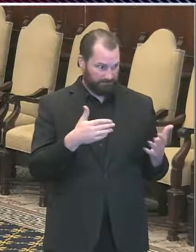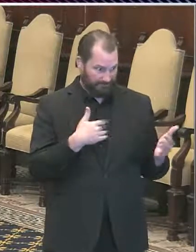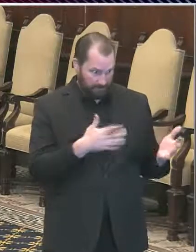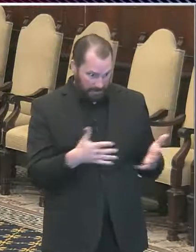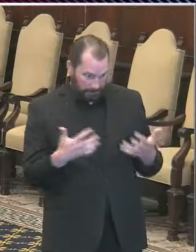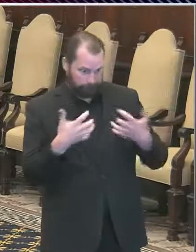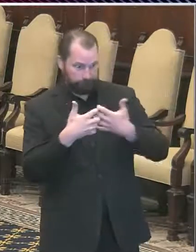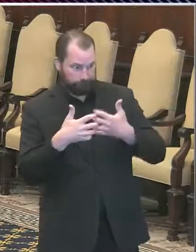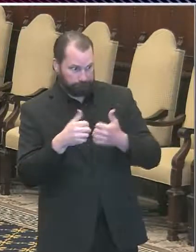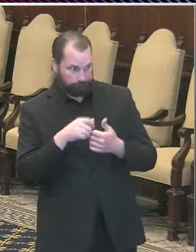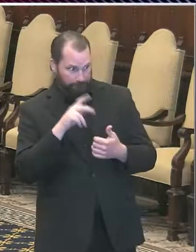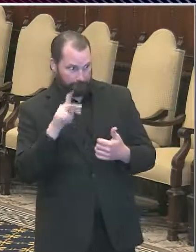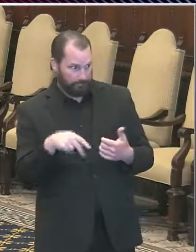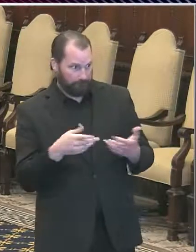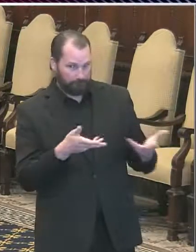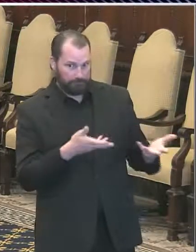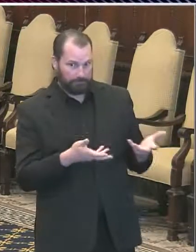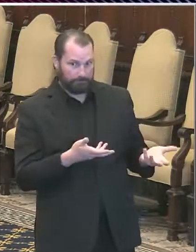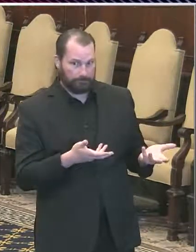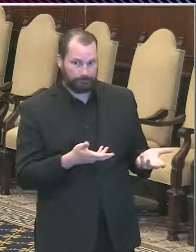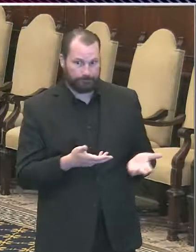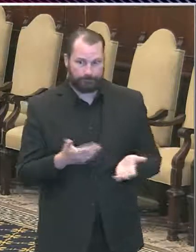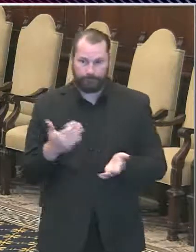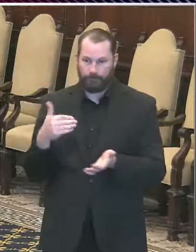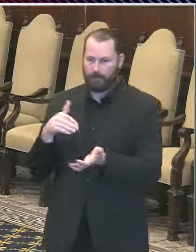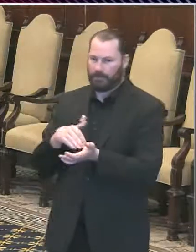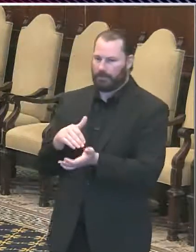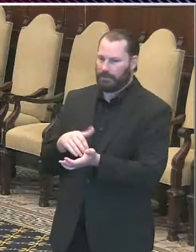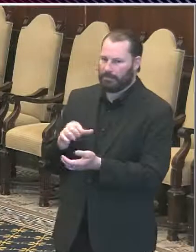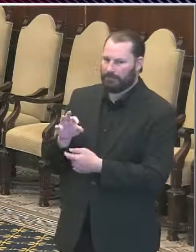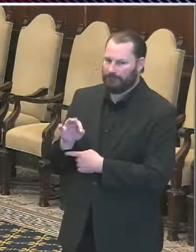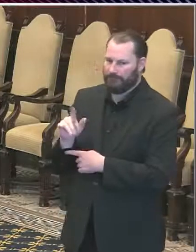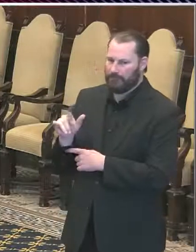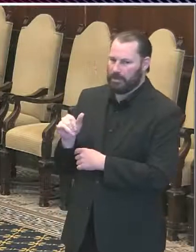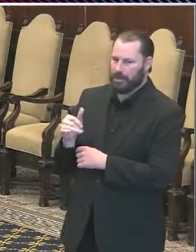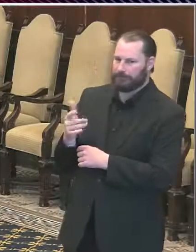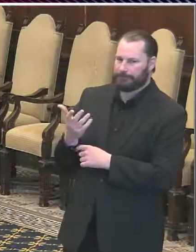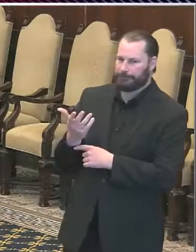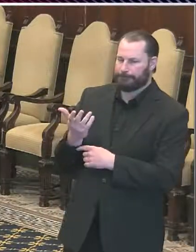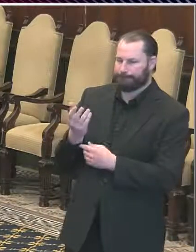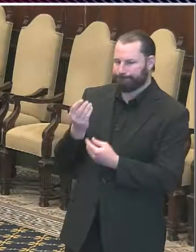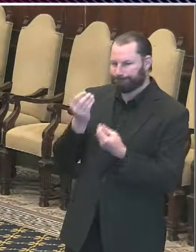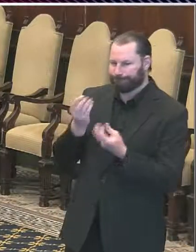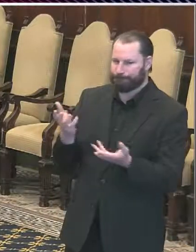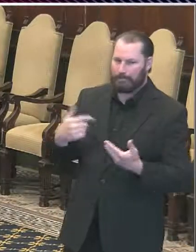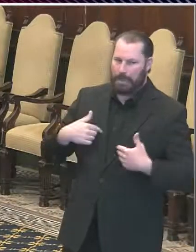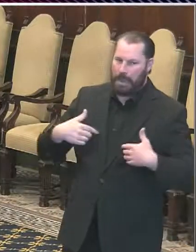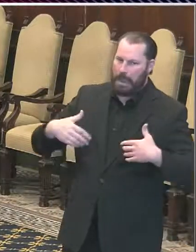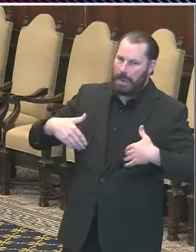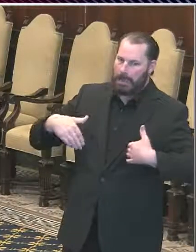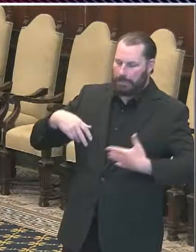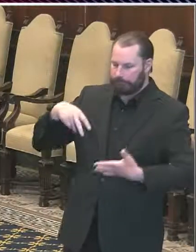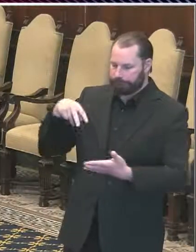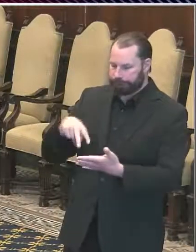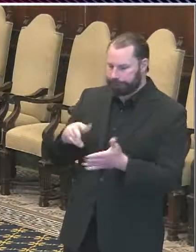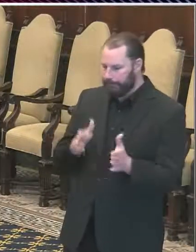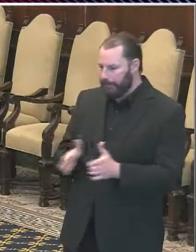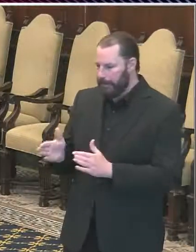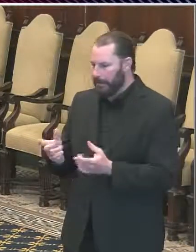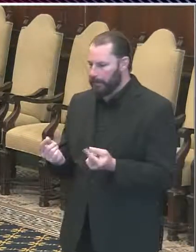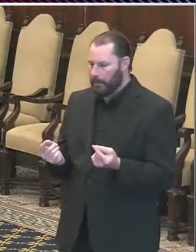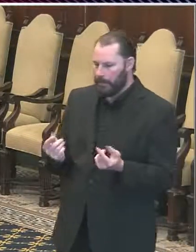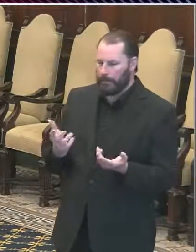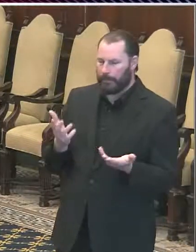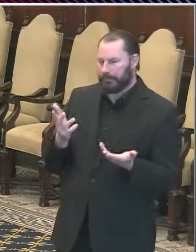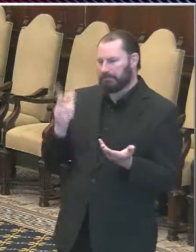You know, I confess I have not studied his plans. Let me look at them and then get back to you. Okay, and this is a question for both of you